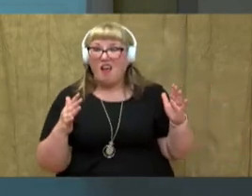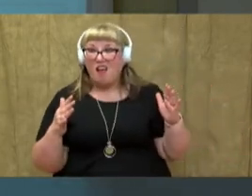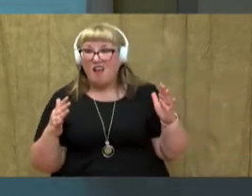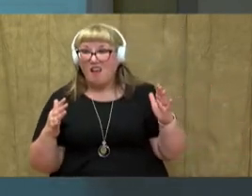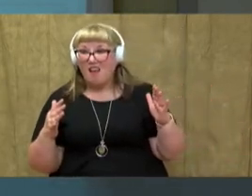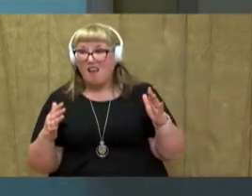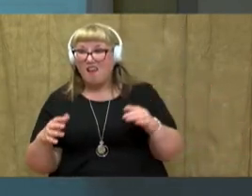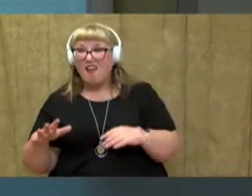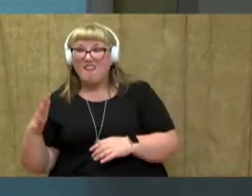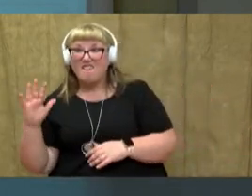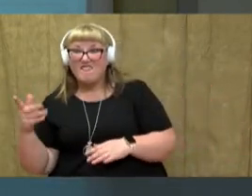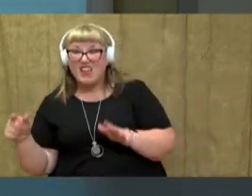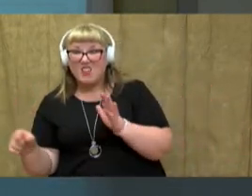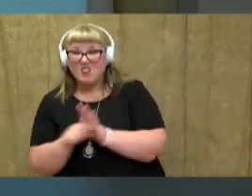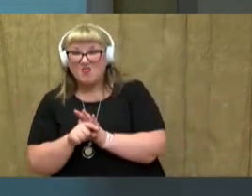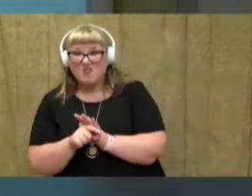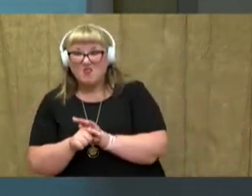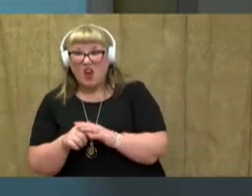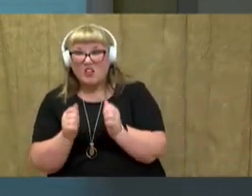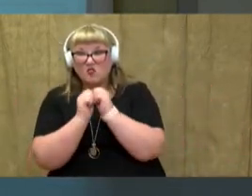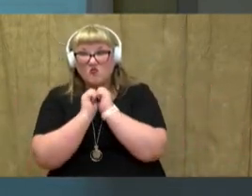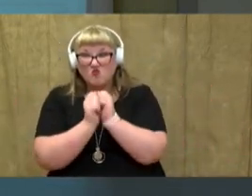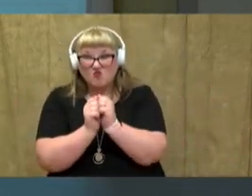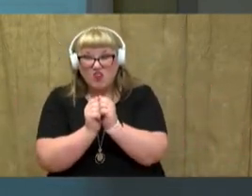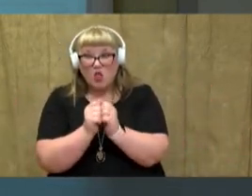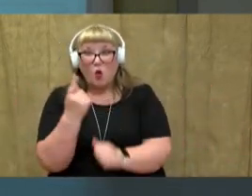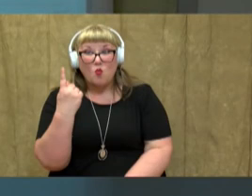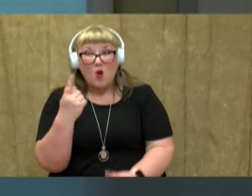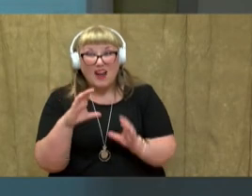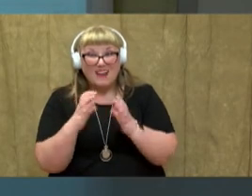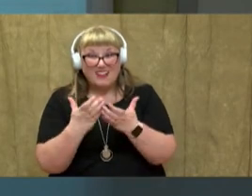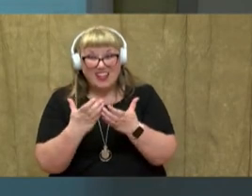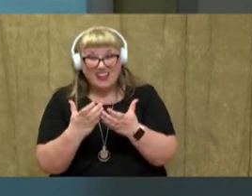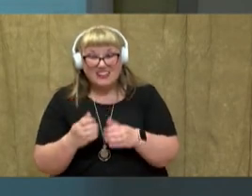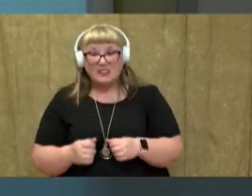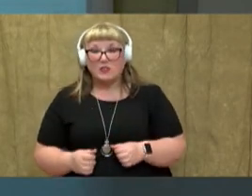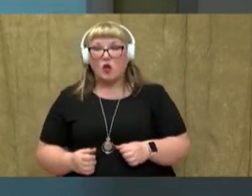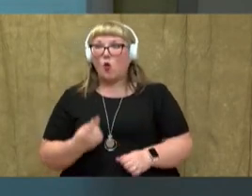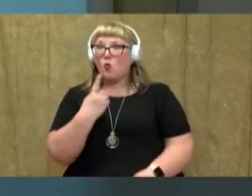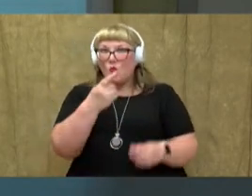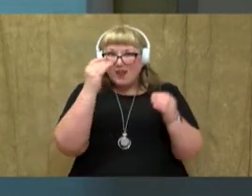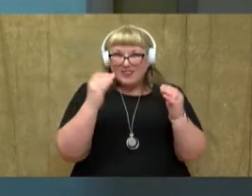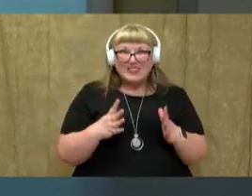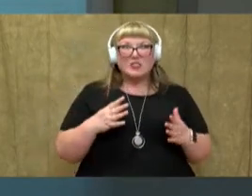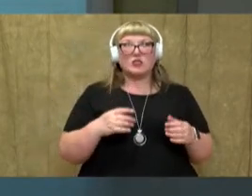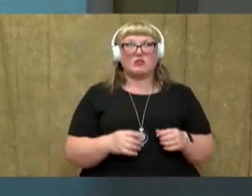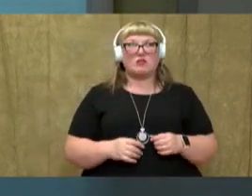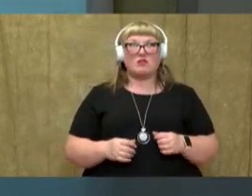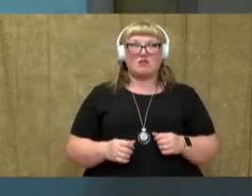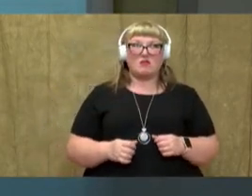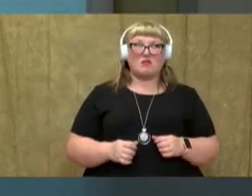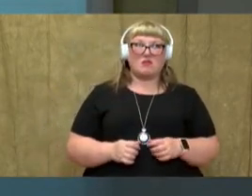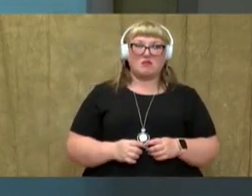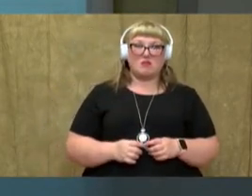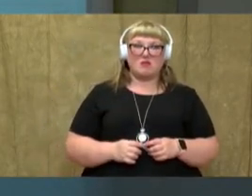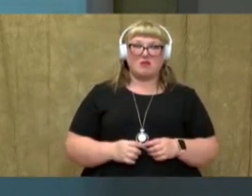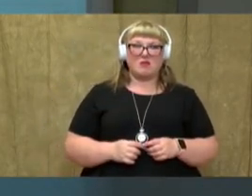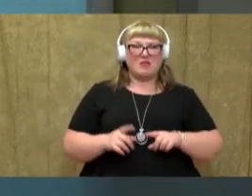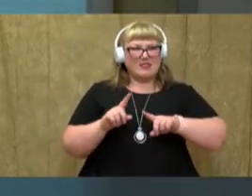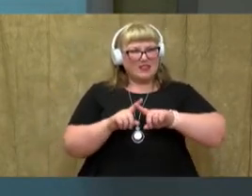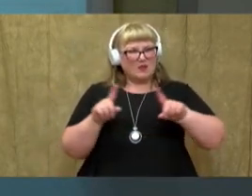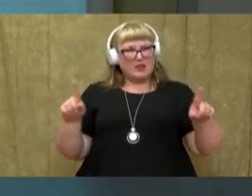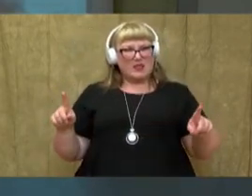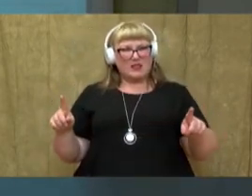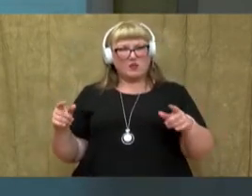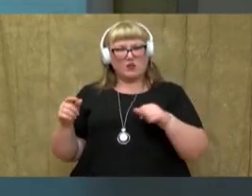in the fifth grade. So everybody was in one classroom. There was only one teacher in the entire school. How was that